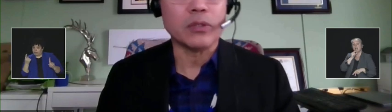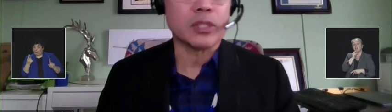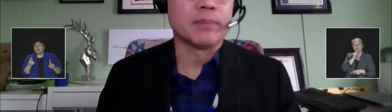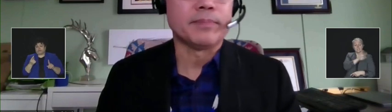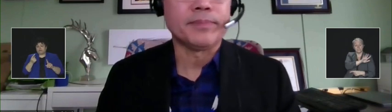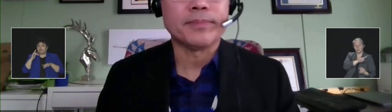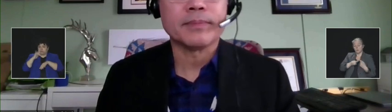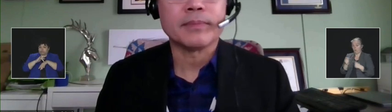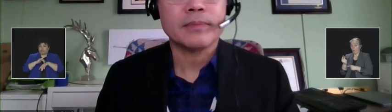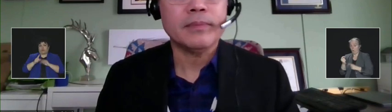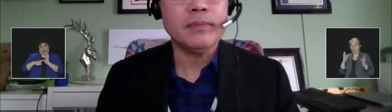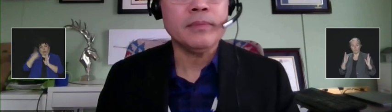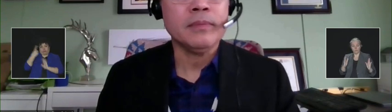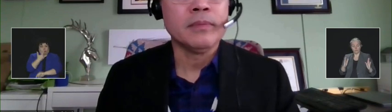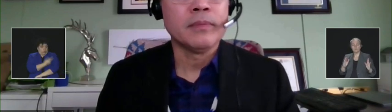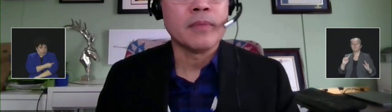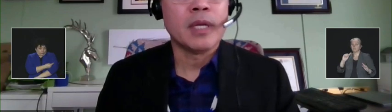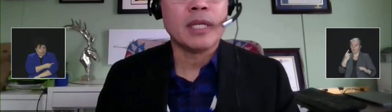least one dose.